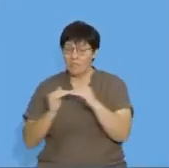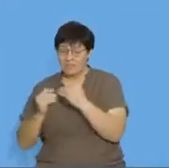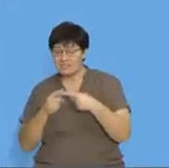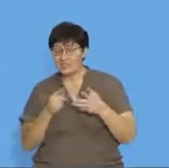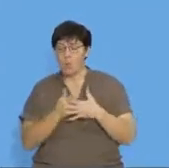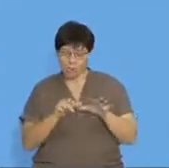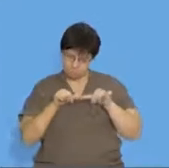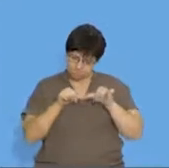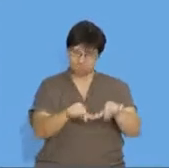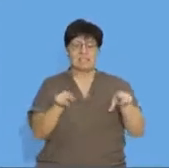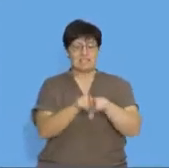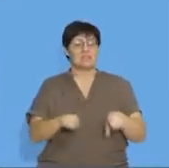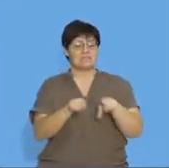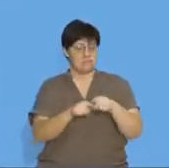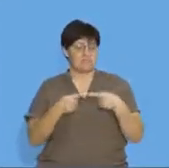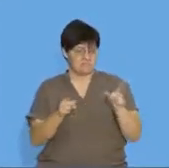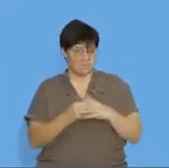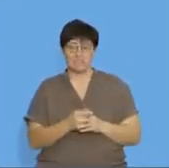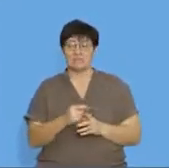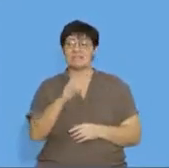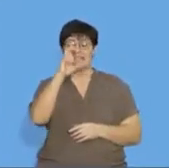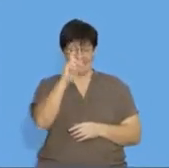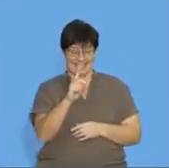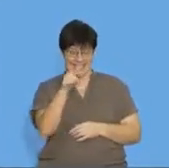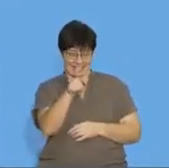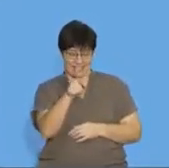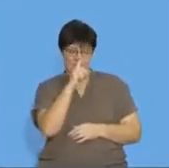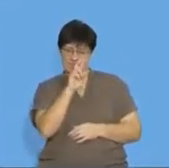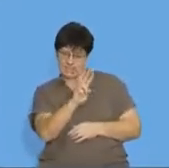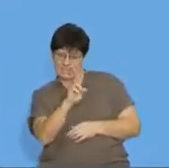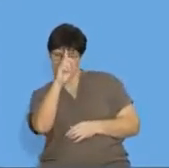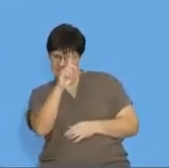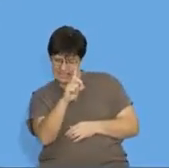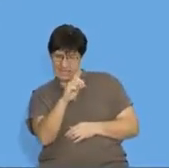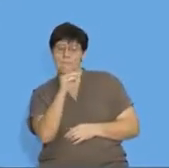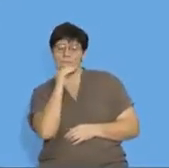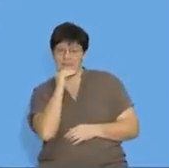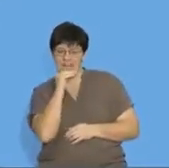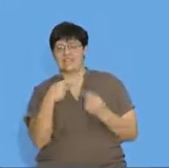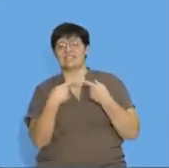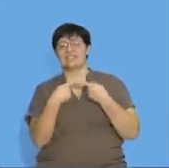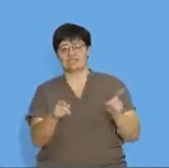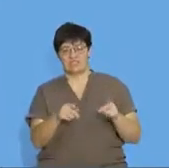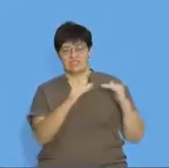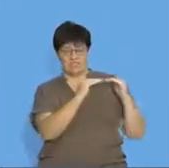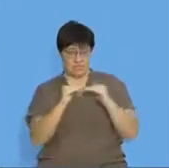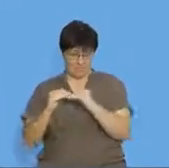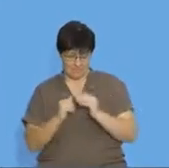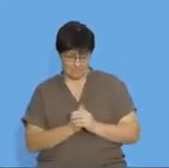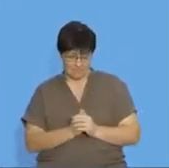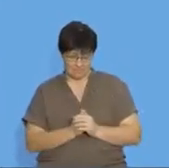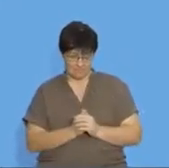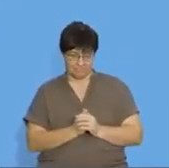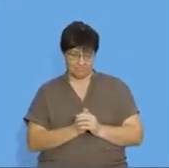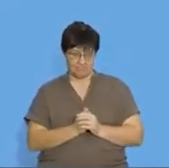or constant difference, and we denote it with a D. So, if you see a D in patterns, we're talking about a common